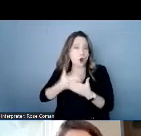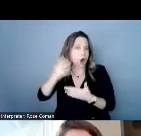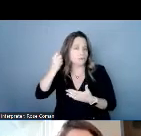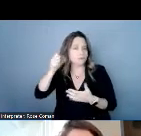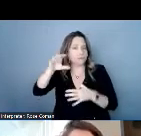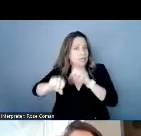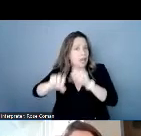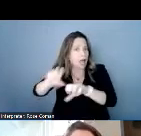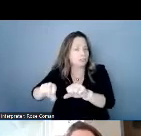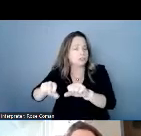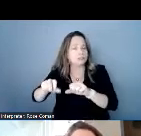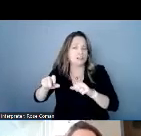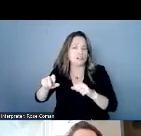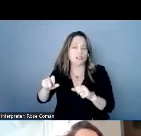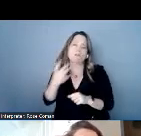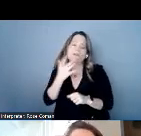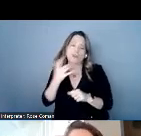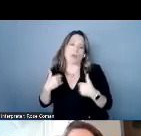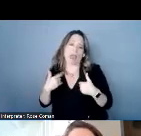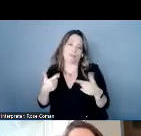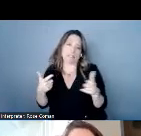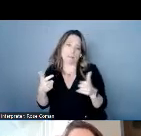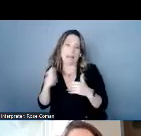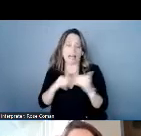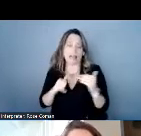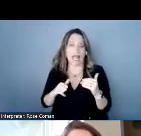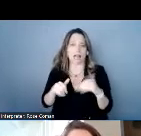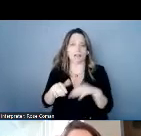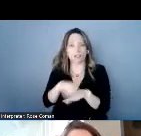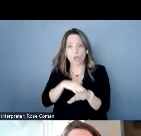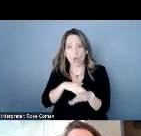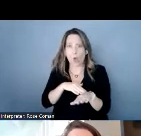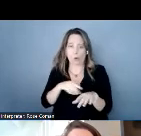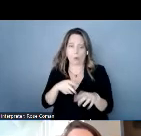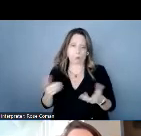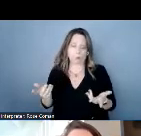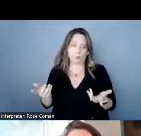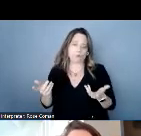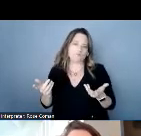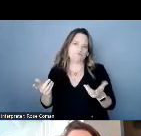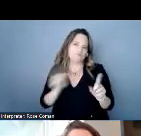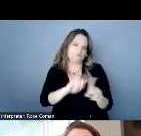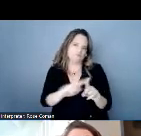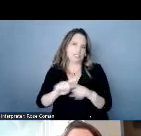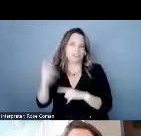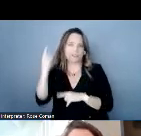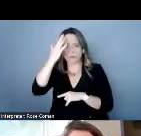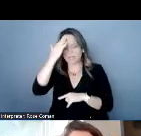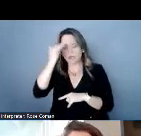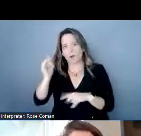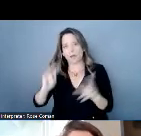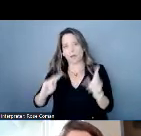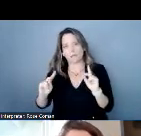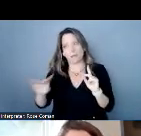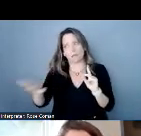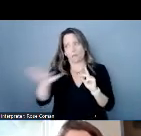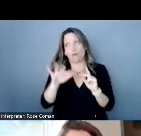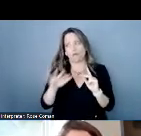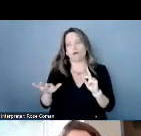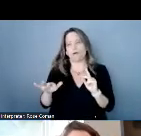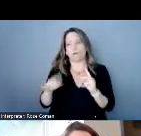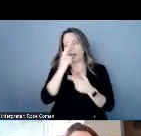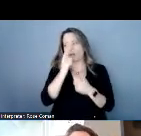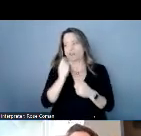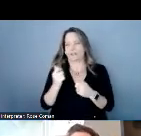to the speed um so there is a multitude of reasons why people in the community want to have access to automatic speech